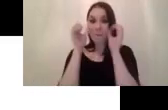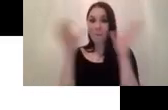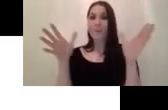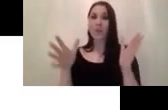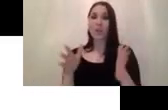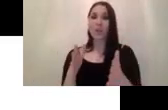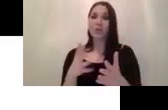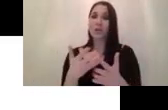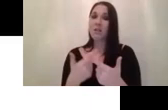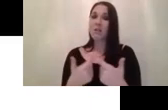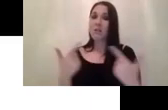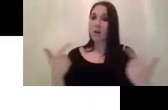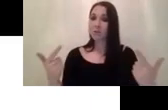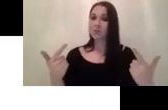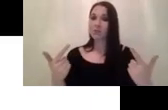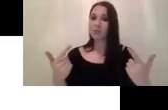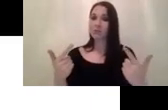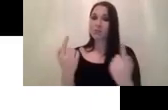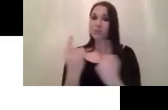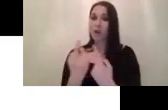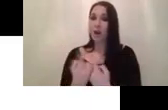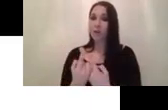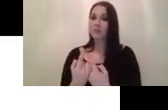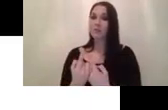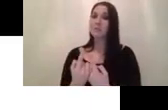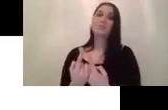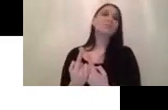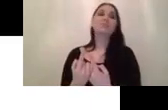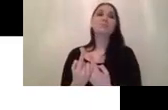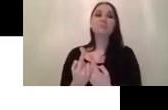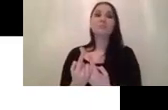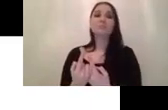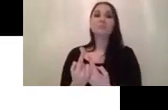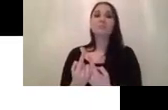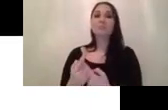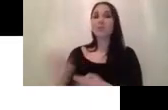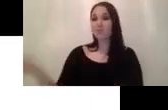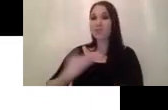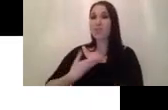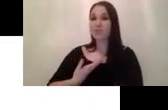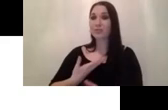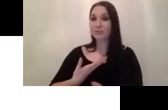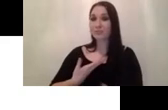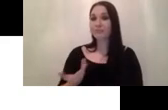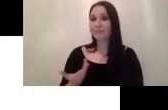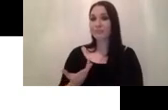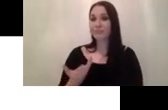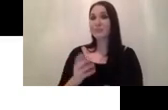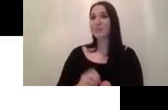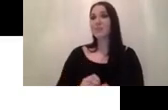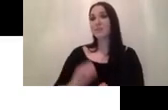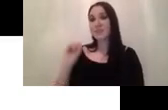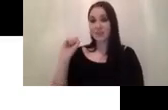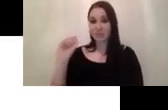of product got returned because of the wrong size so this application fit right into this